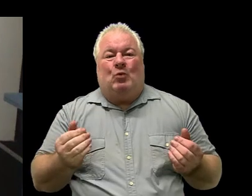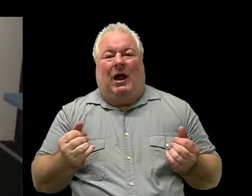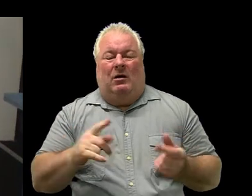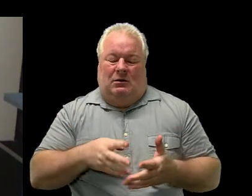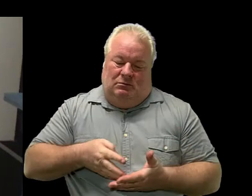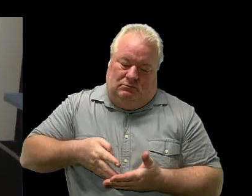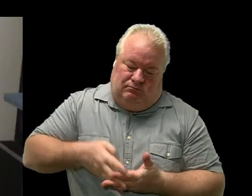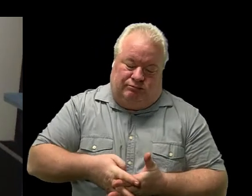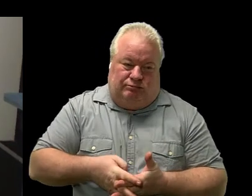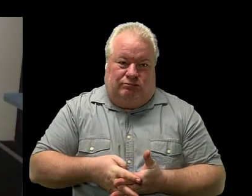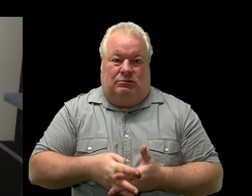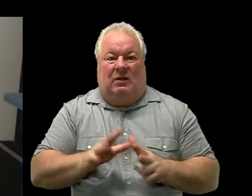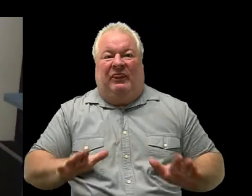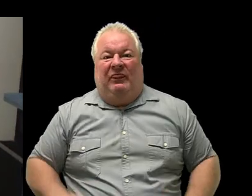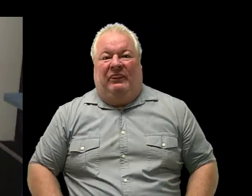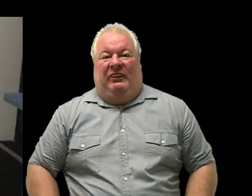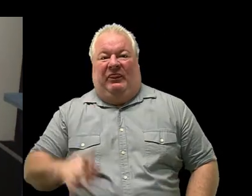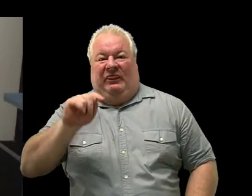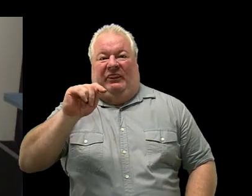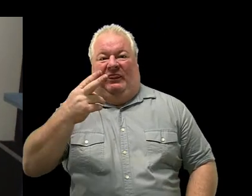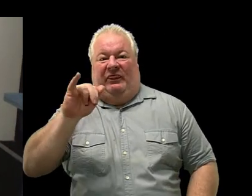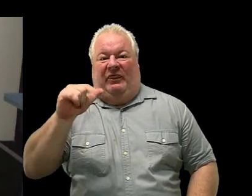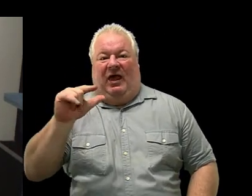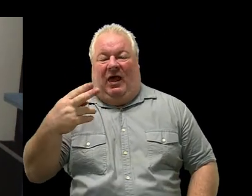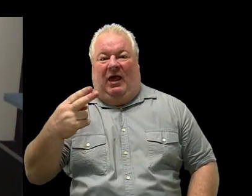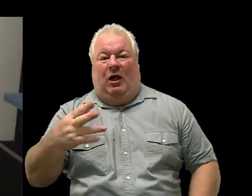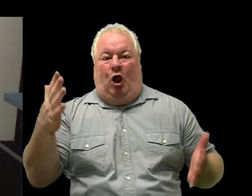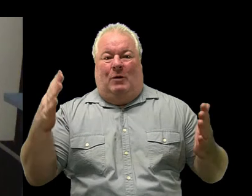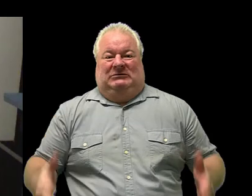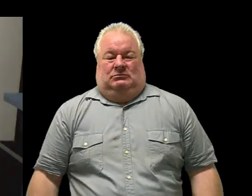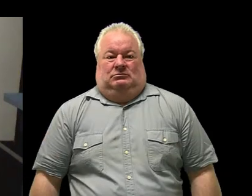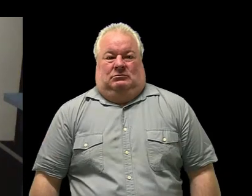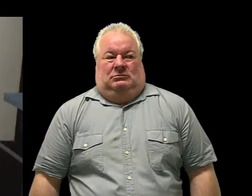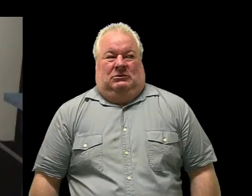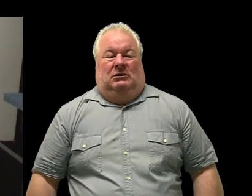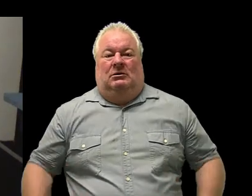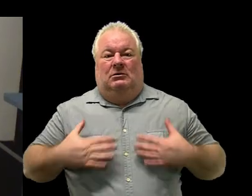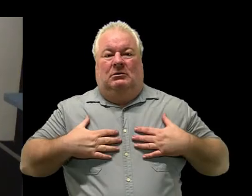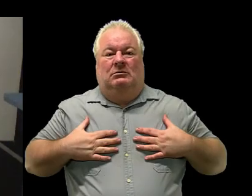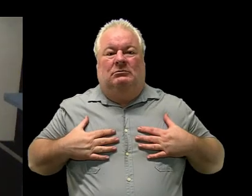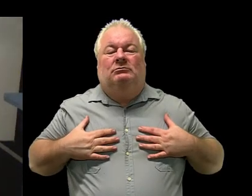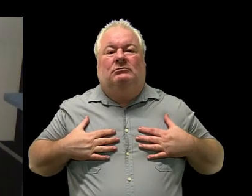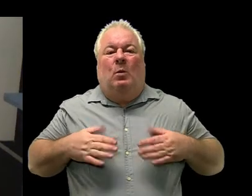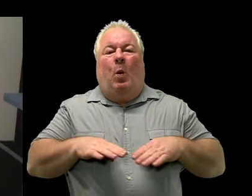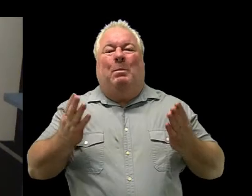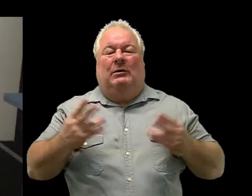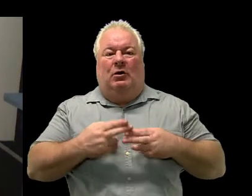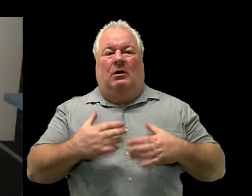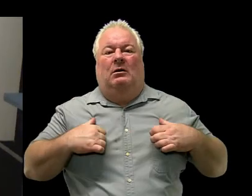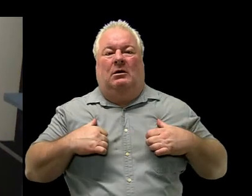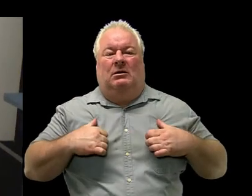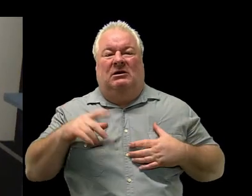soles of your feet firming up your thighs arms alongside your body opening it up across the chest and shoulders